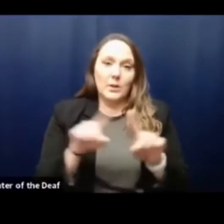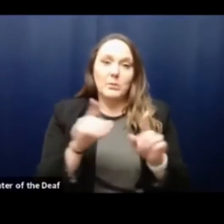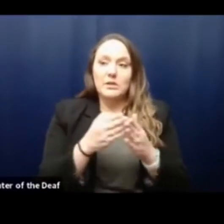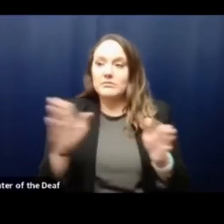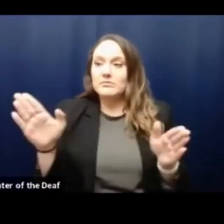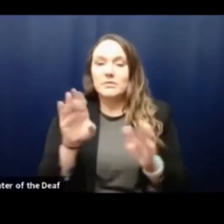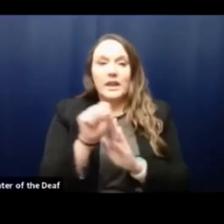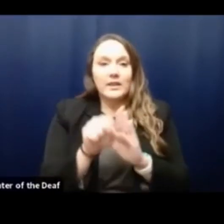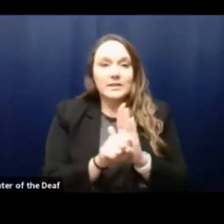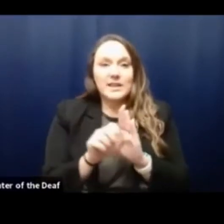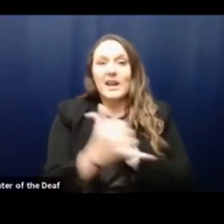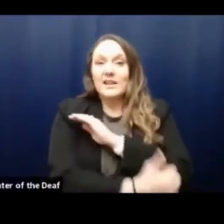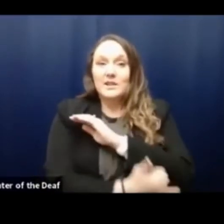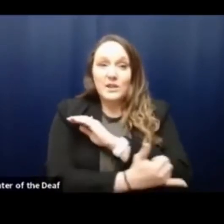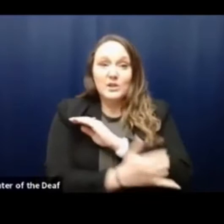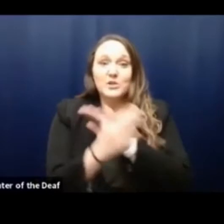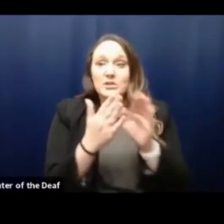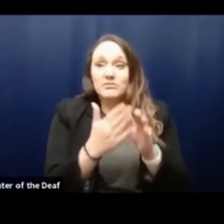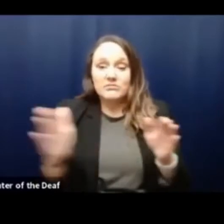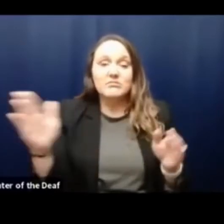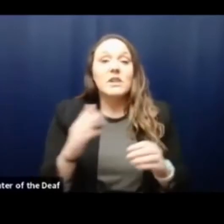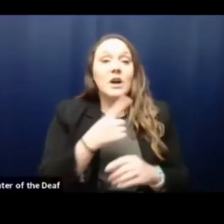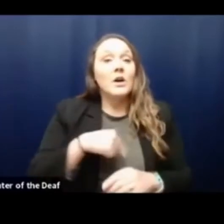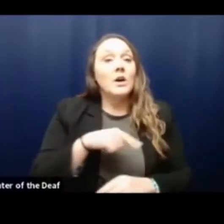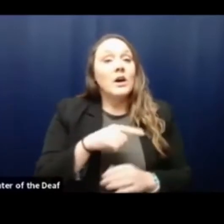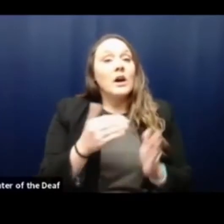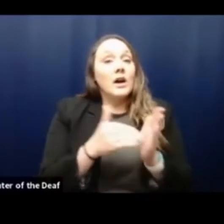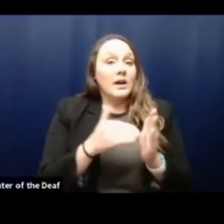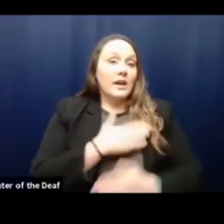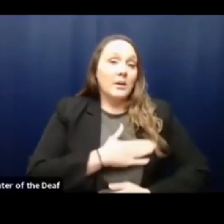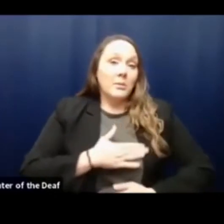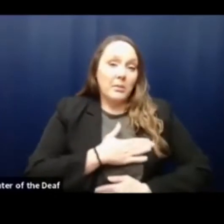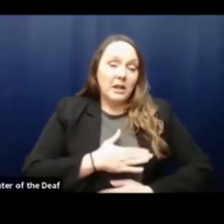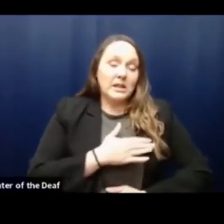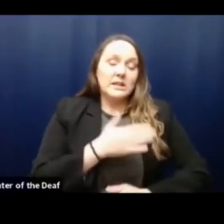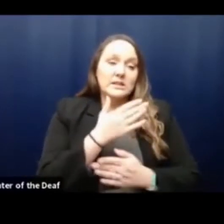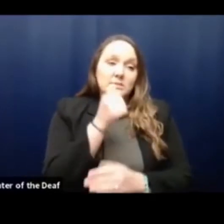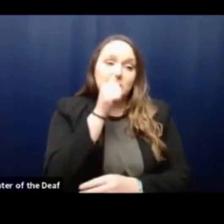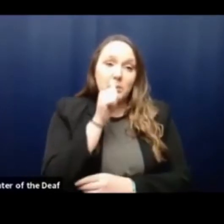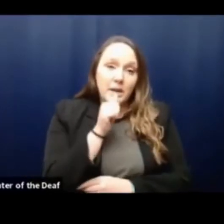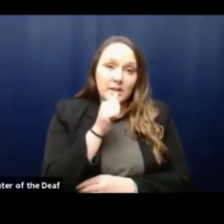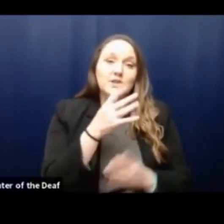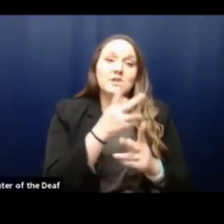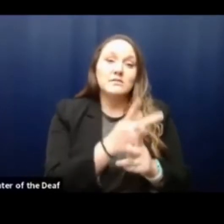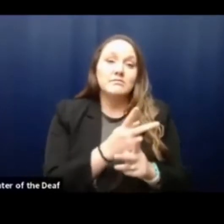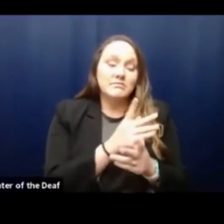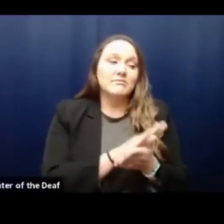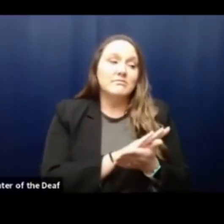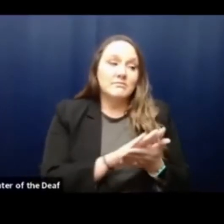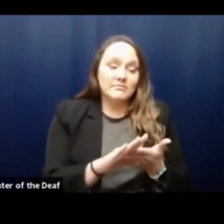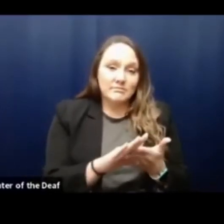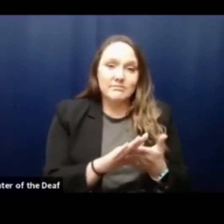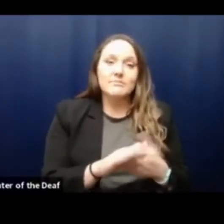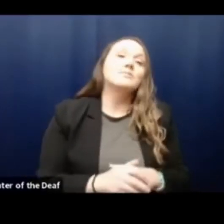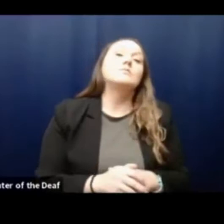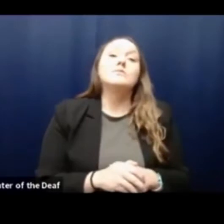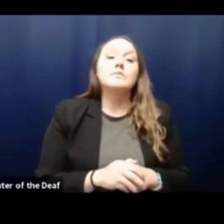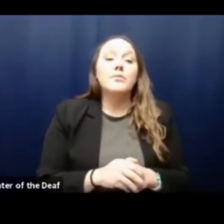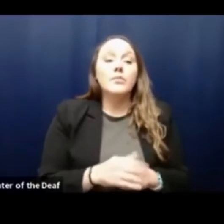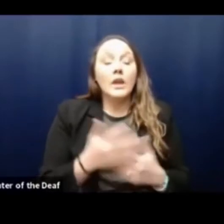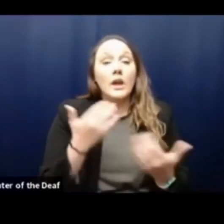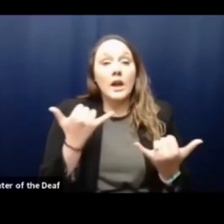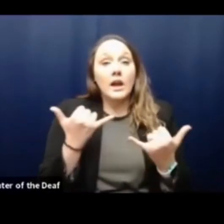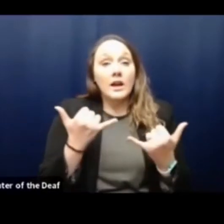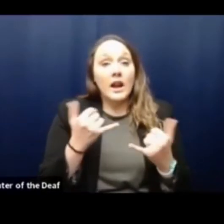nation. So please, again, we ask for patience and kindness toward each other. We want to take this time to